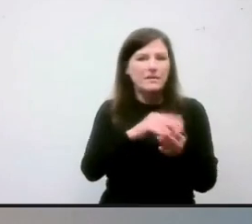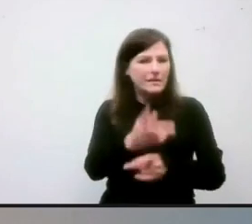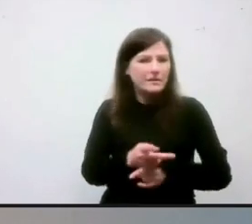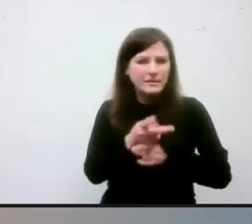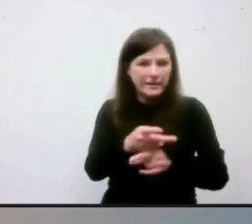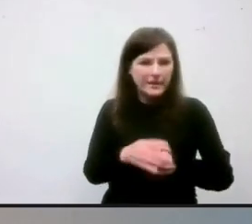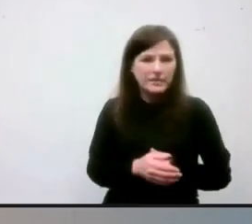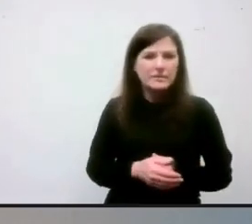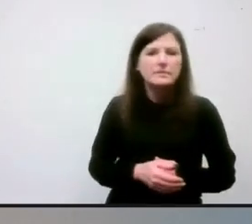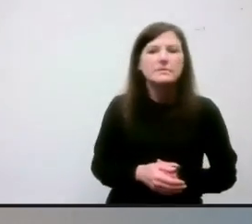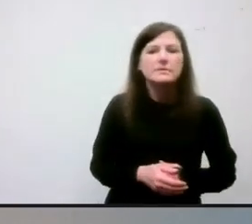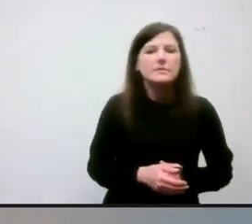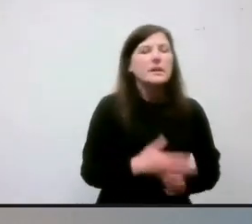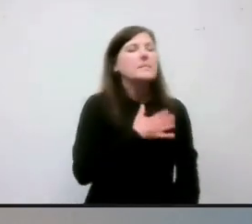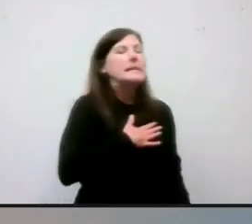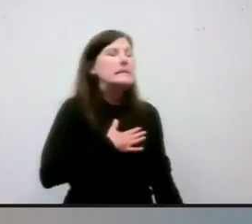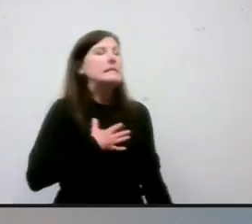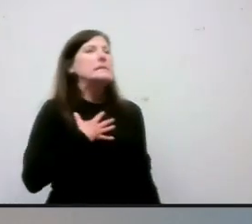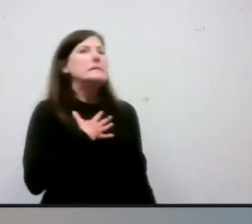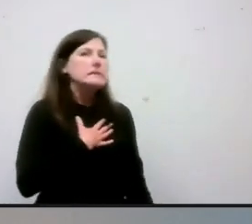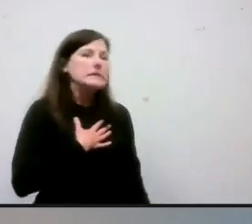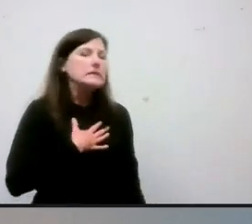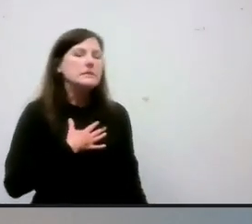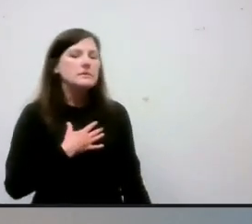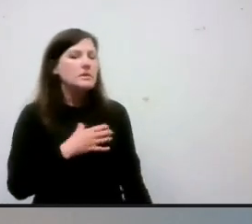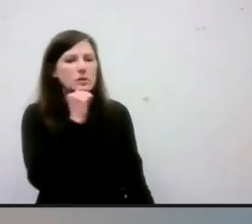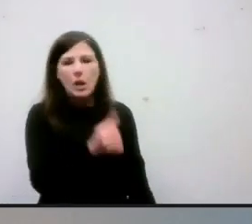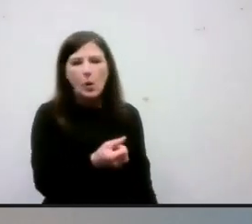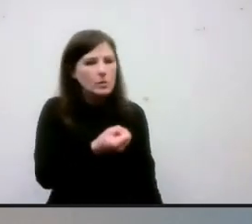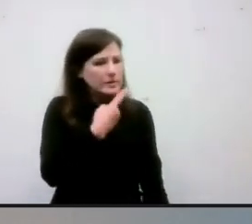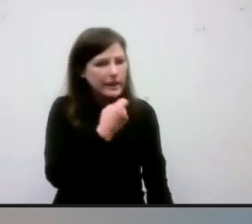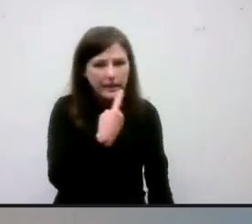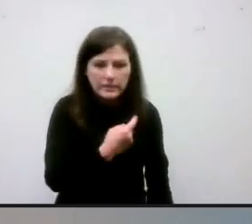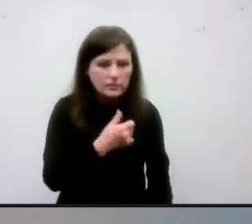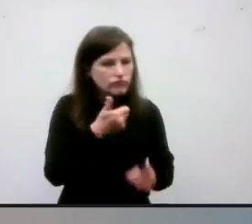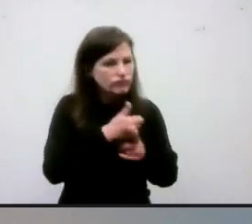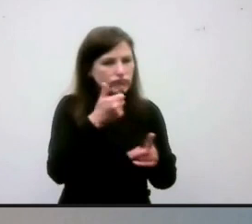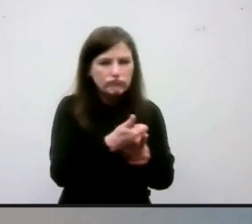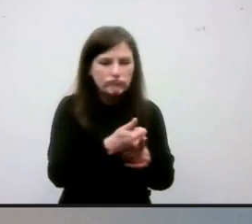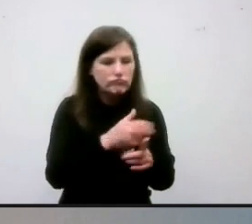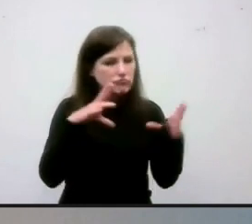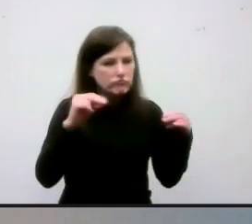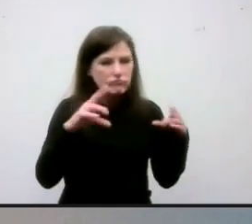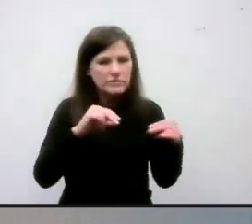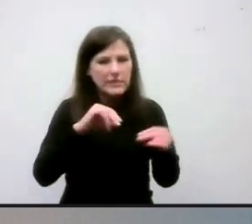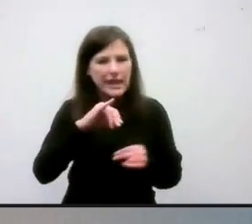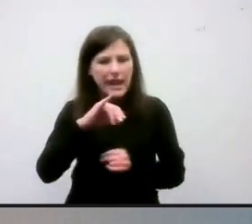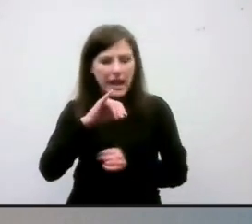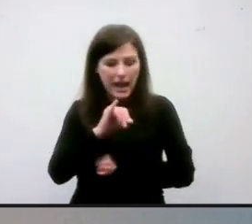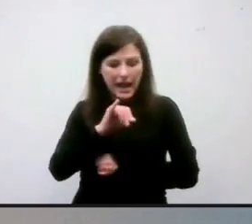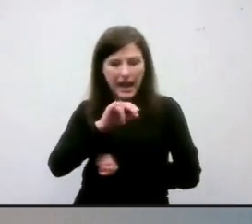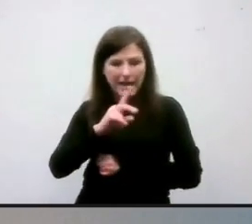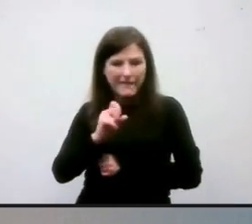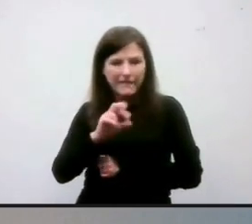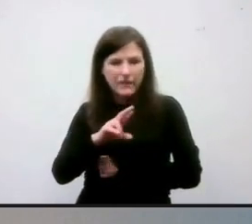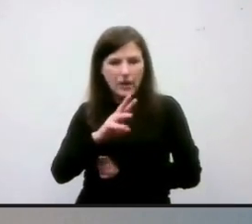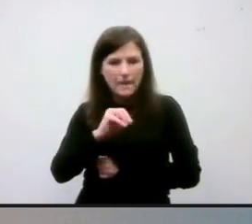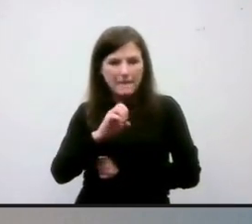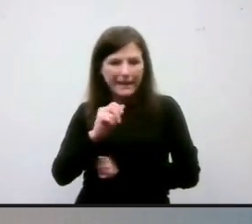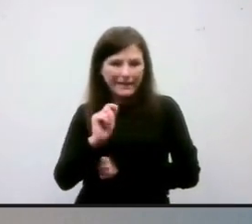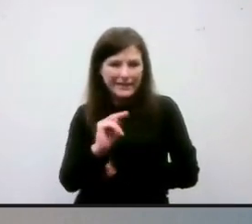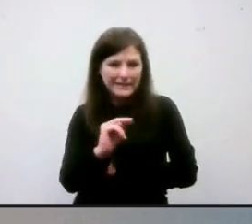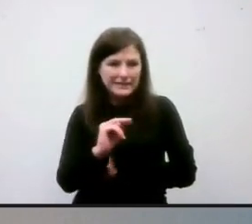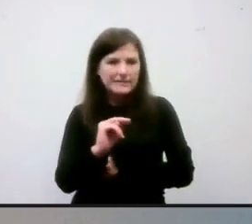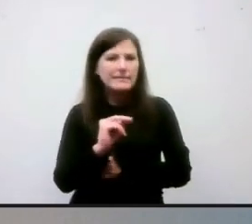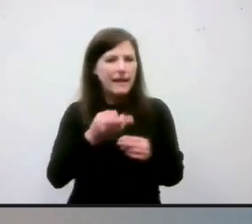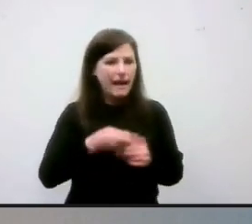So please don't take medication yourself. Ivermectin at high doses can be toxic and even